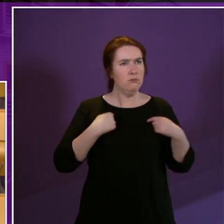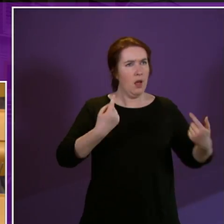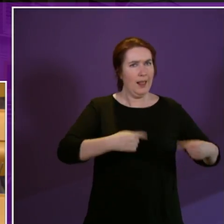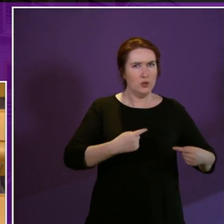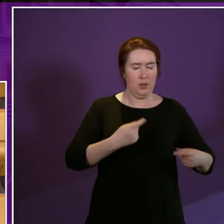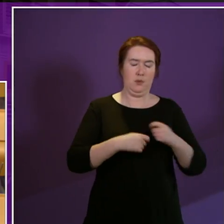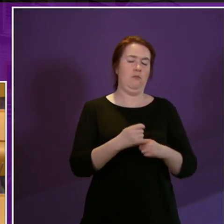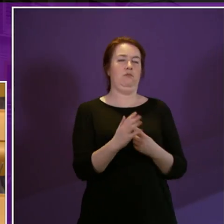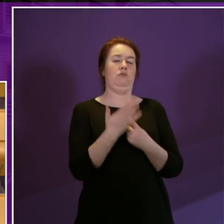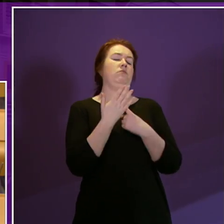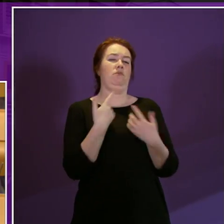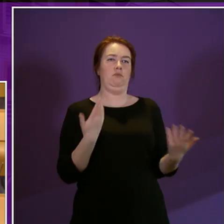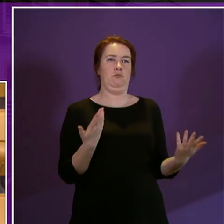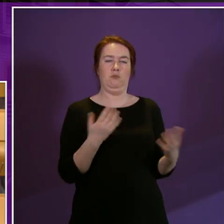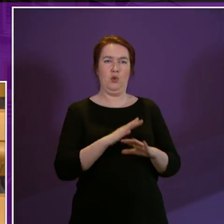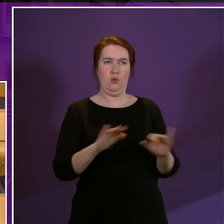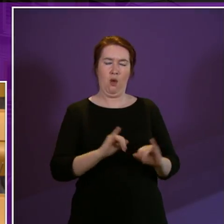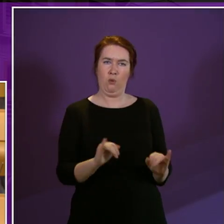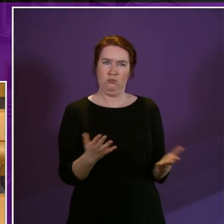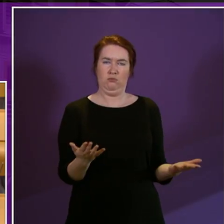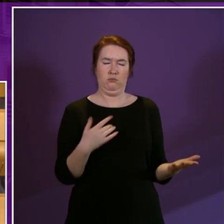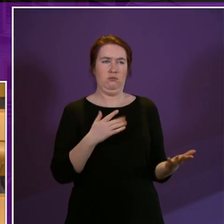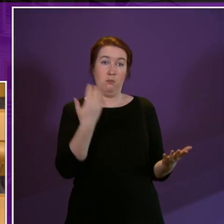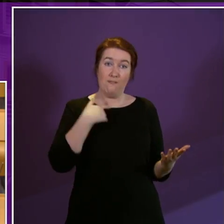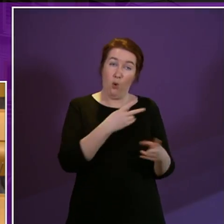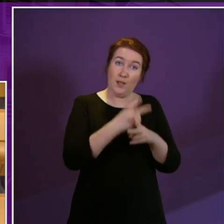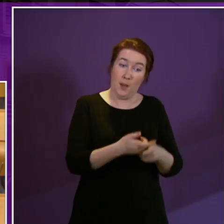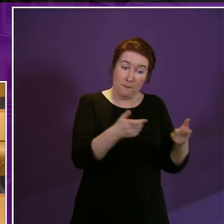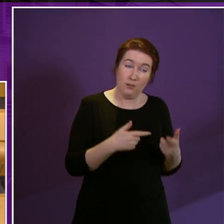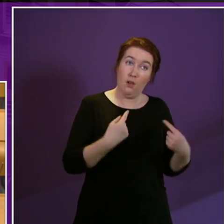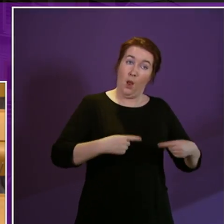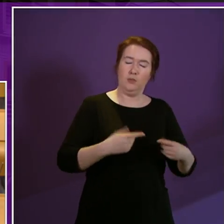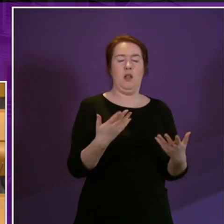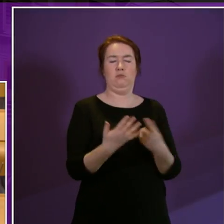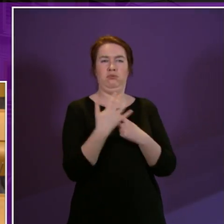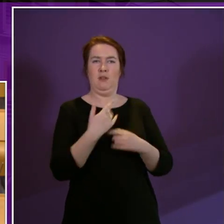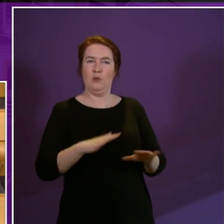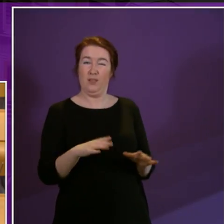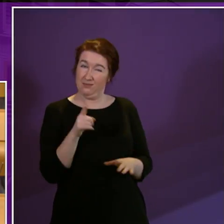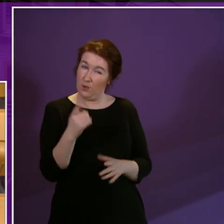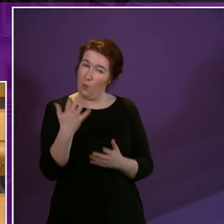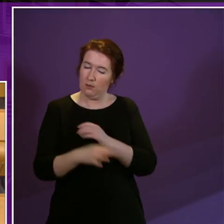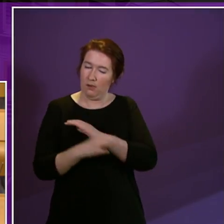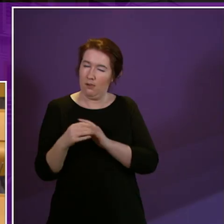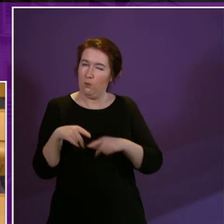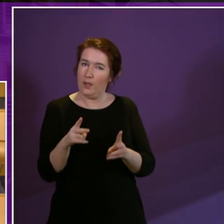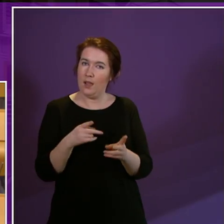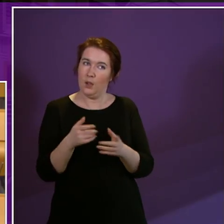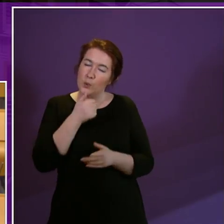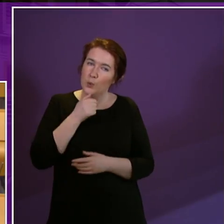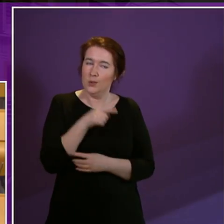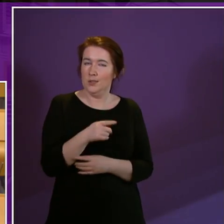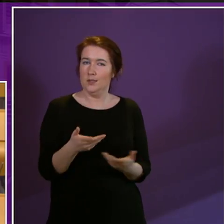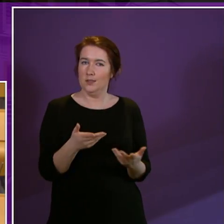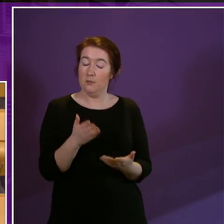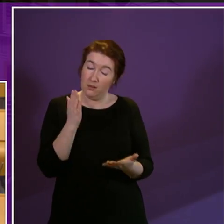previously for the care packages are no longer eligible and that is one of the techniques that's used. But